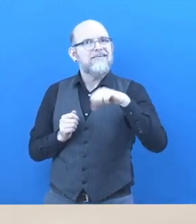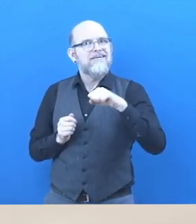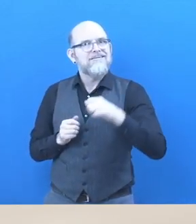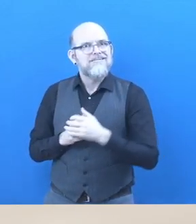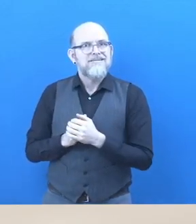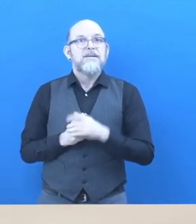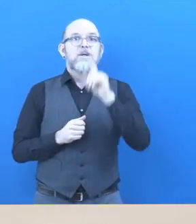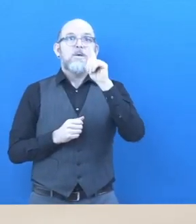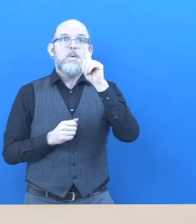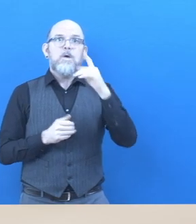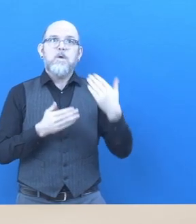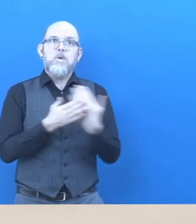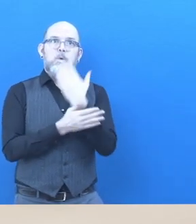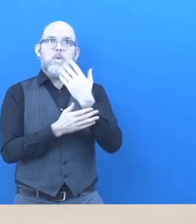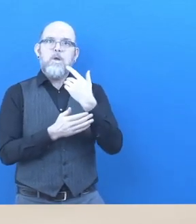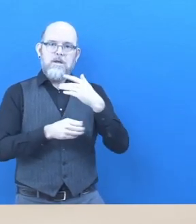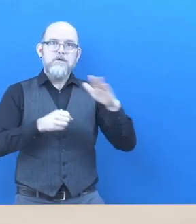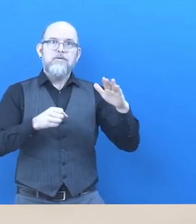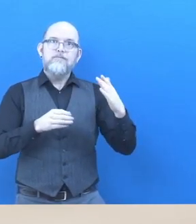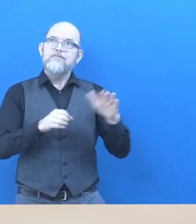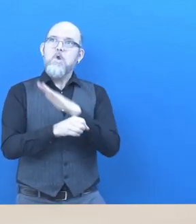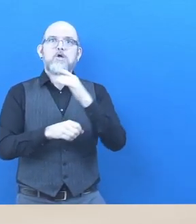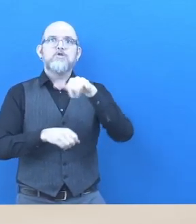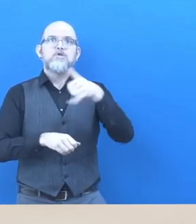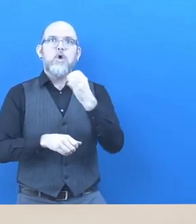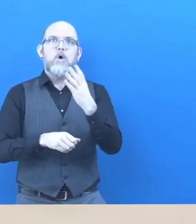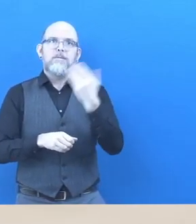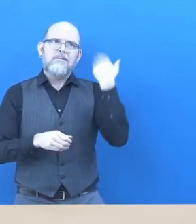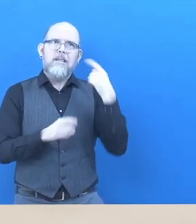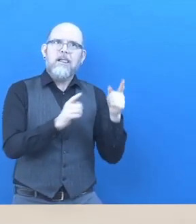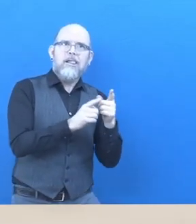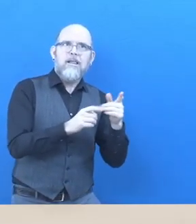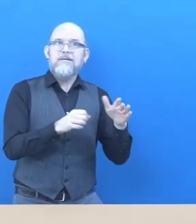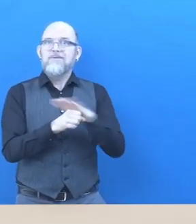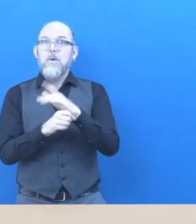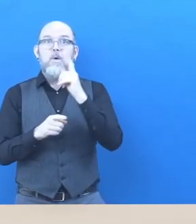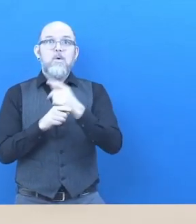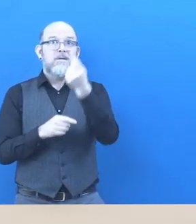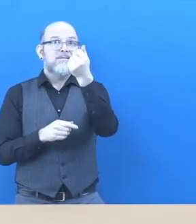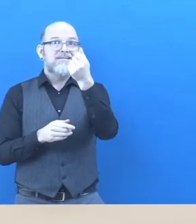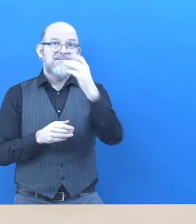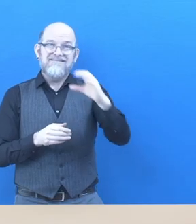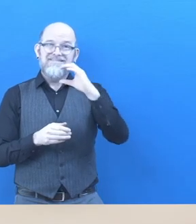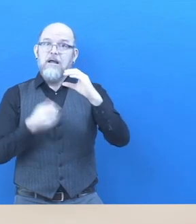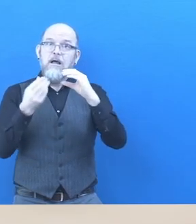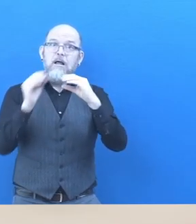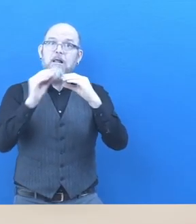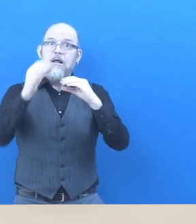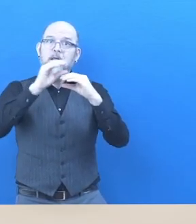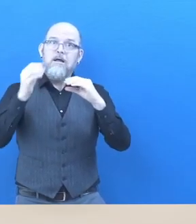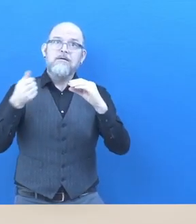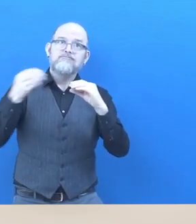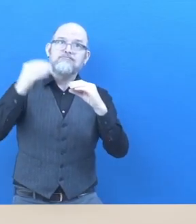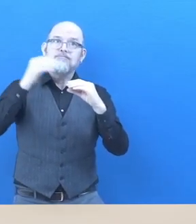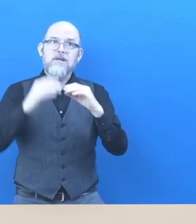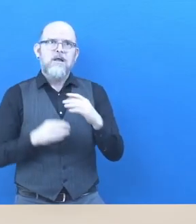full-time job and getting benefits, I got out of